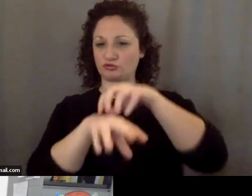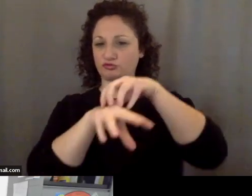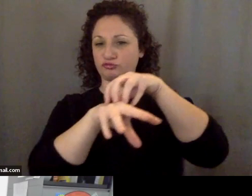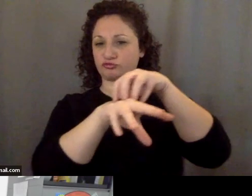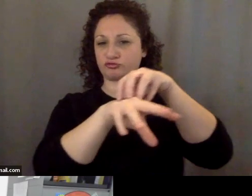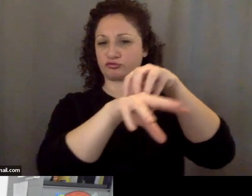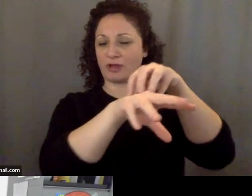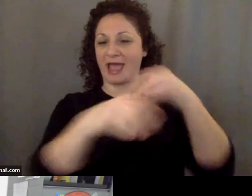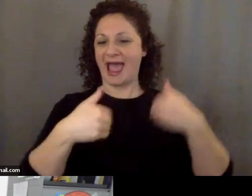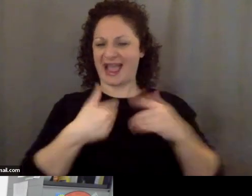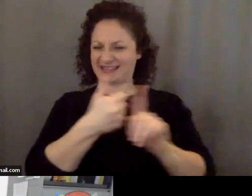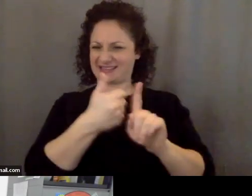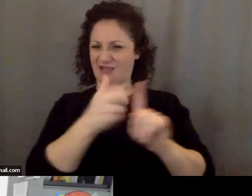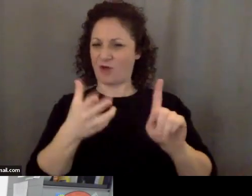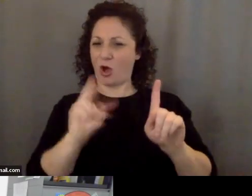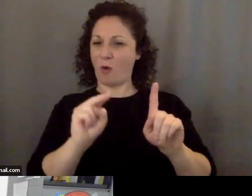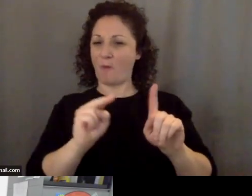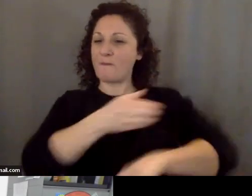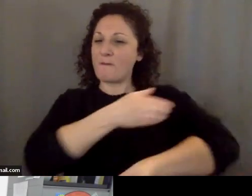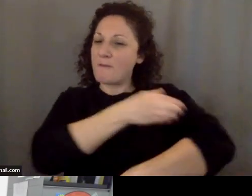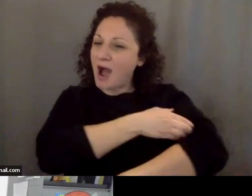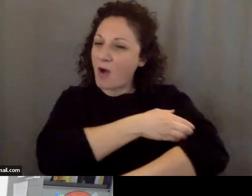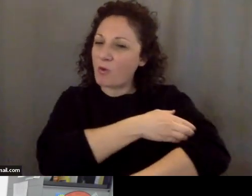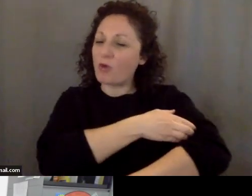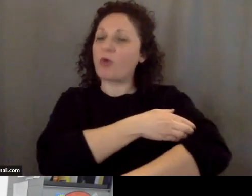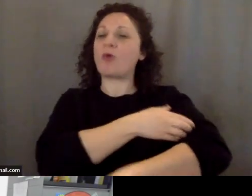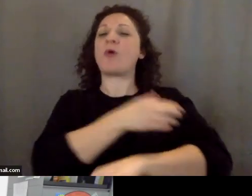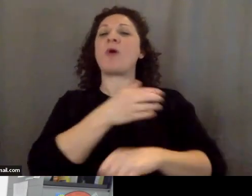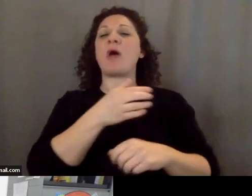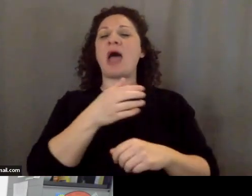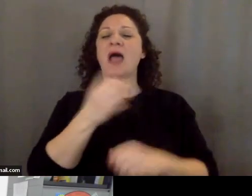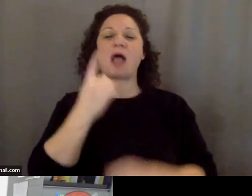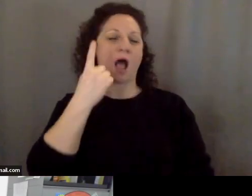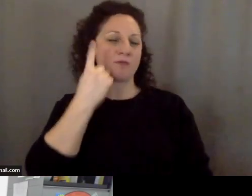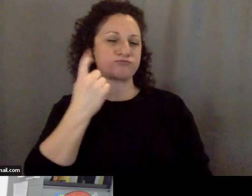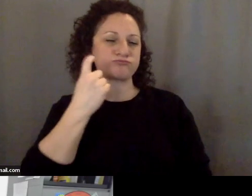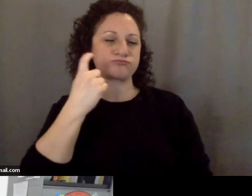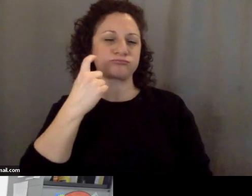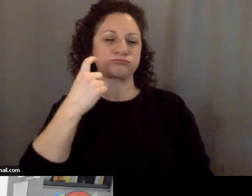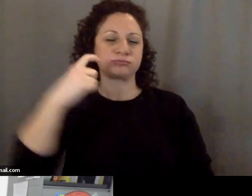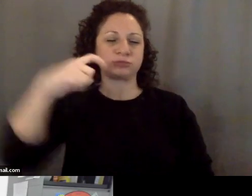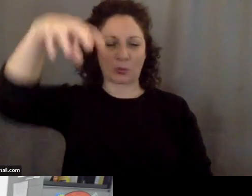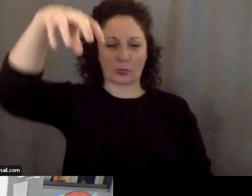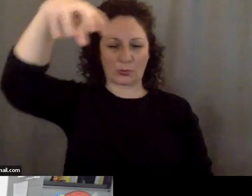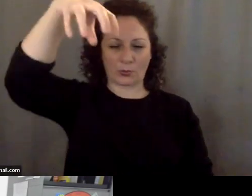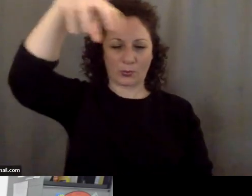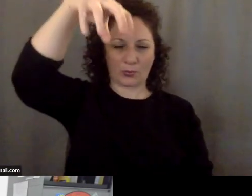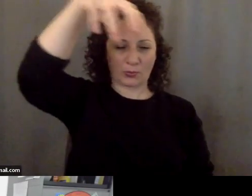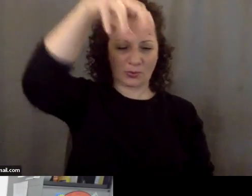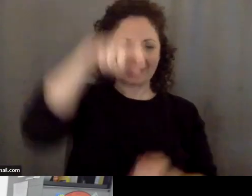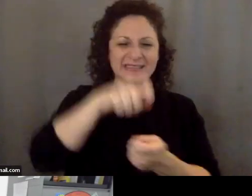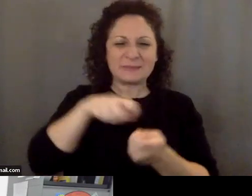furthermore, it seemed to be suspiciously loitering over sensitive sites like missile